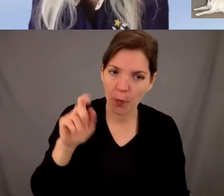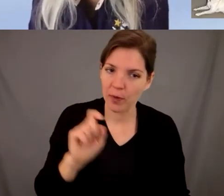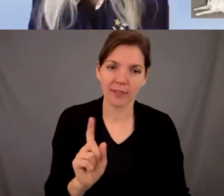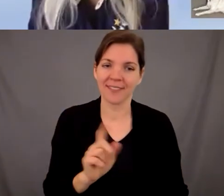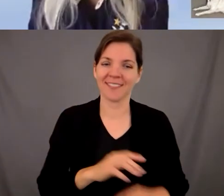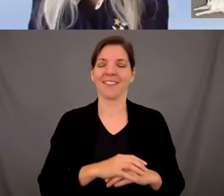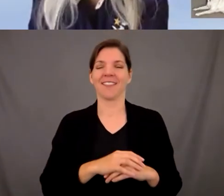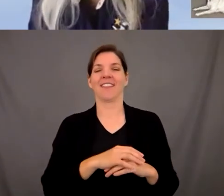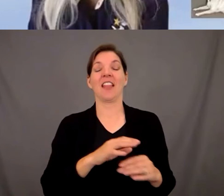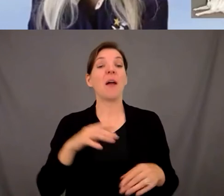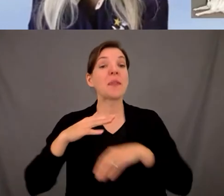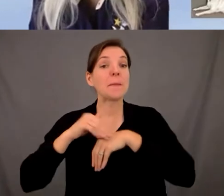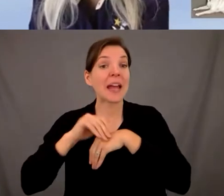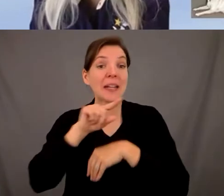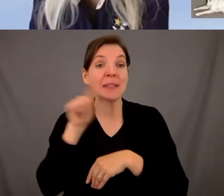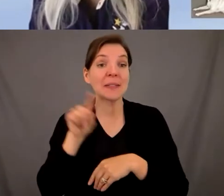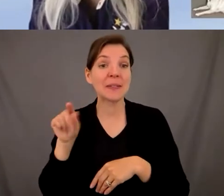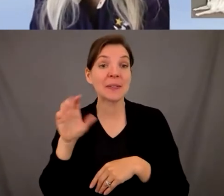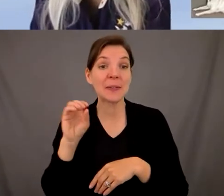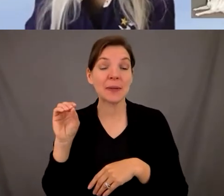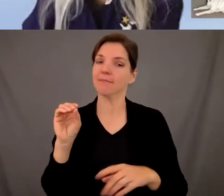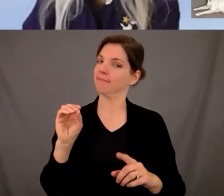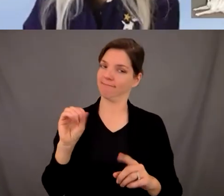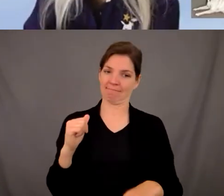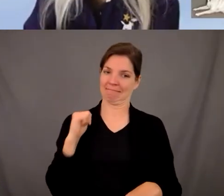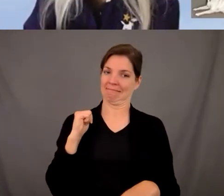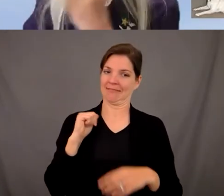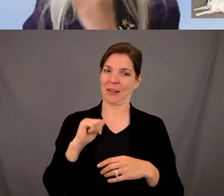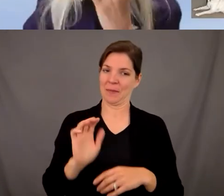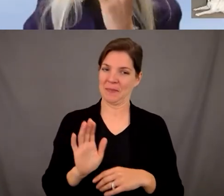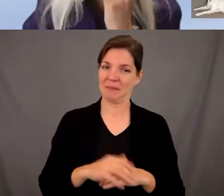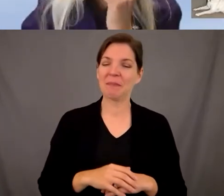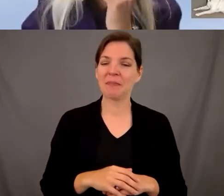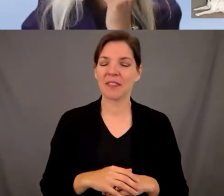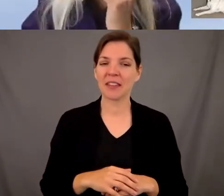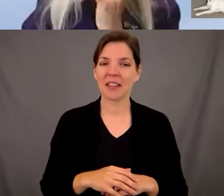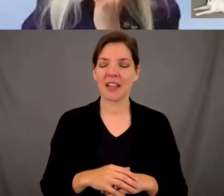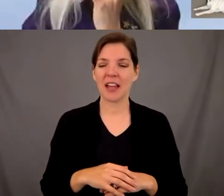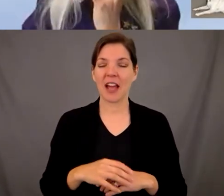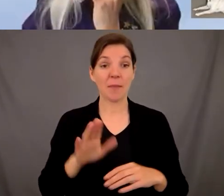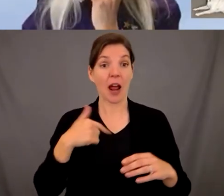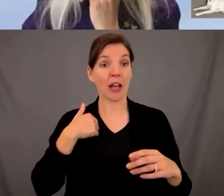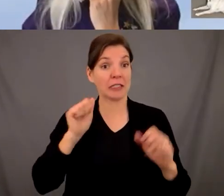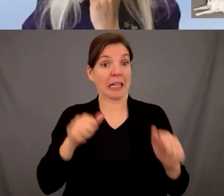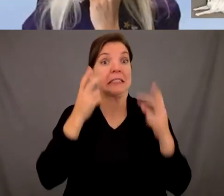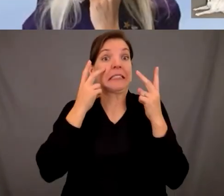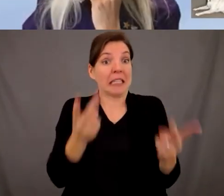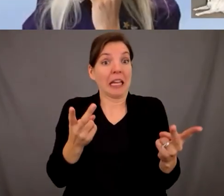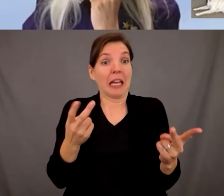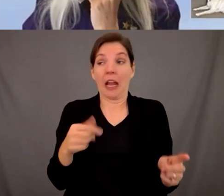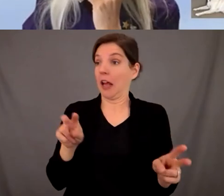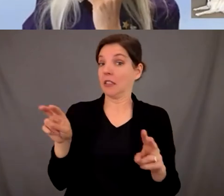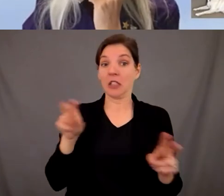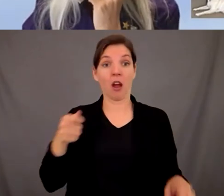petting zoo we didn't go to the petting zoo um it was a really as a sighted person it was a really cool experience